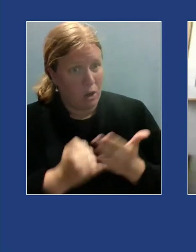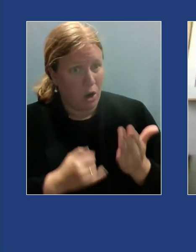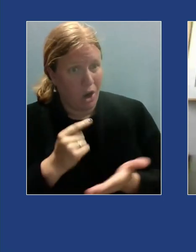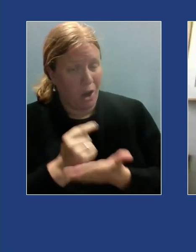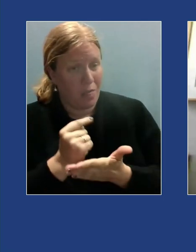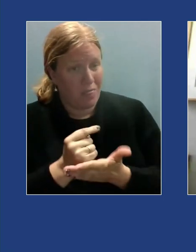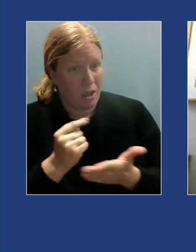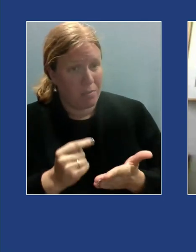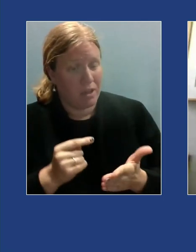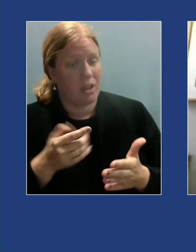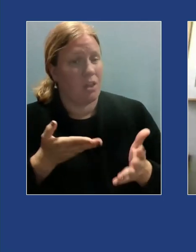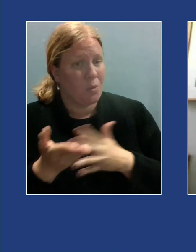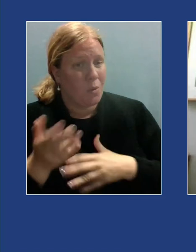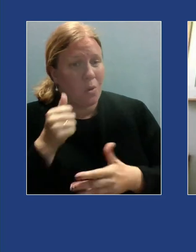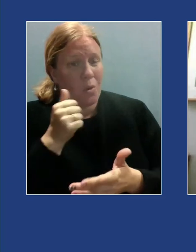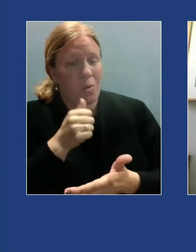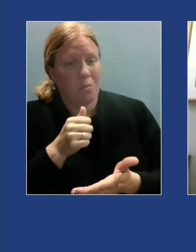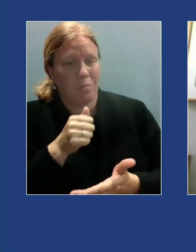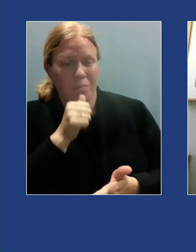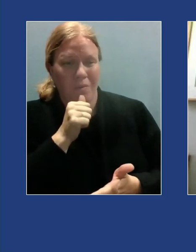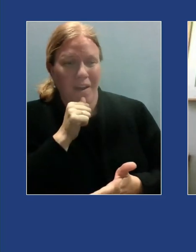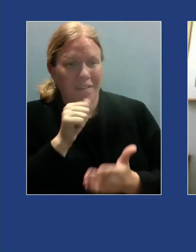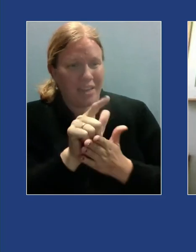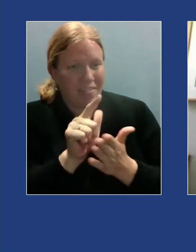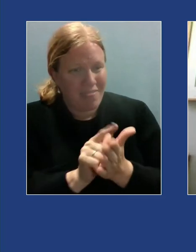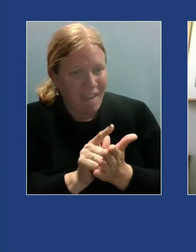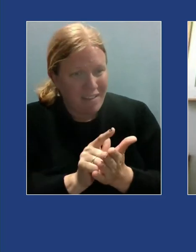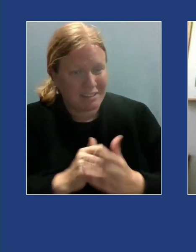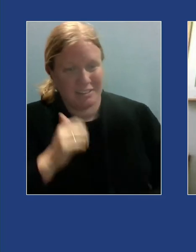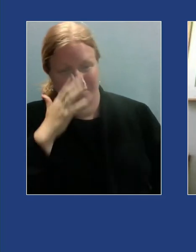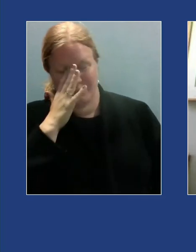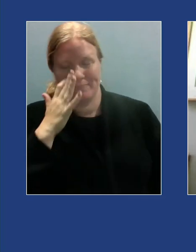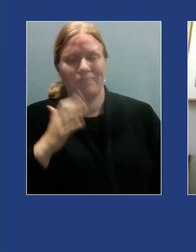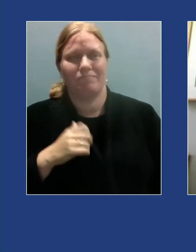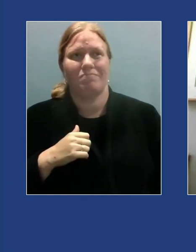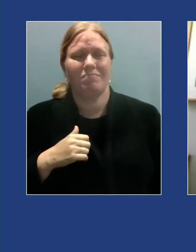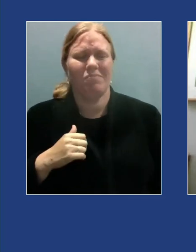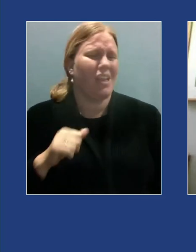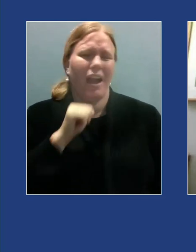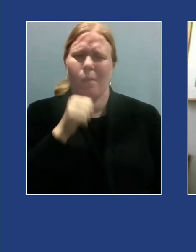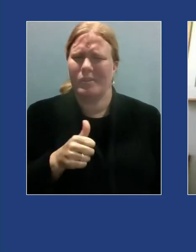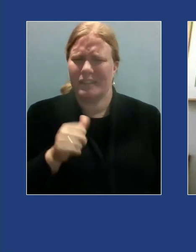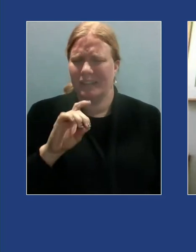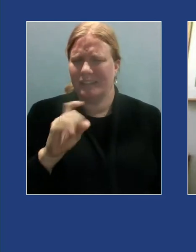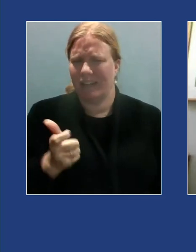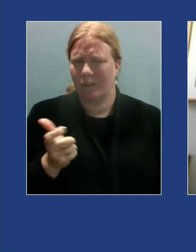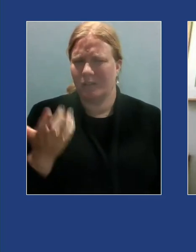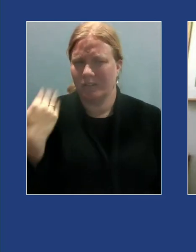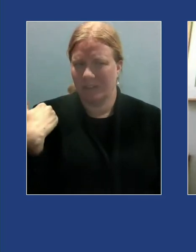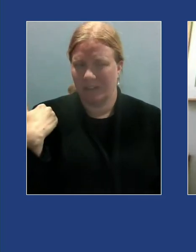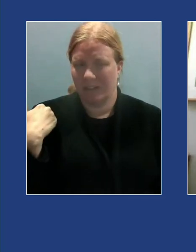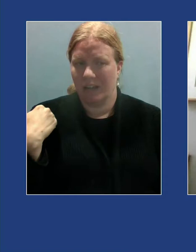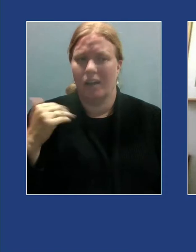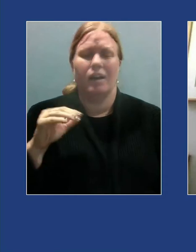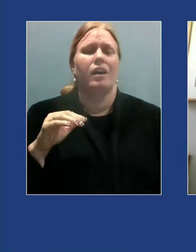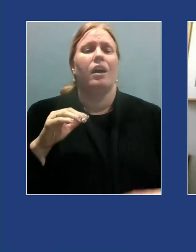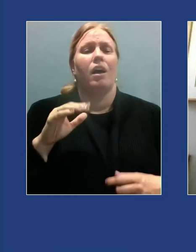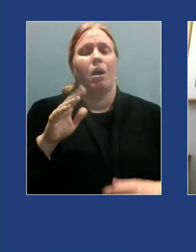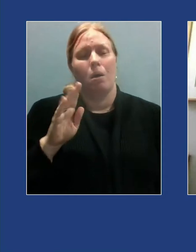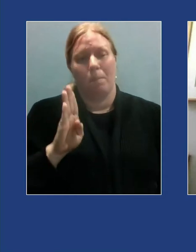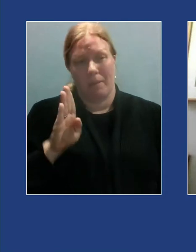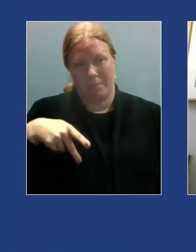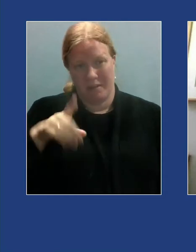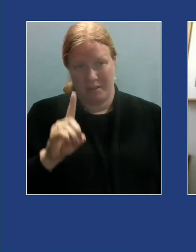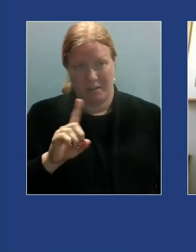lesson while I didn't have a BPD diagnosis at that time I was diagnosed as a teenager with OCD and then ADHD